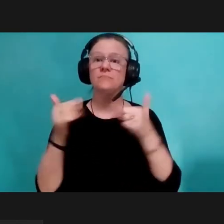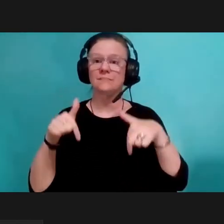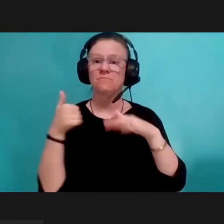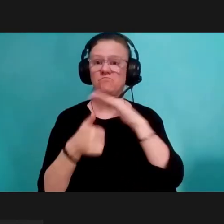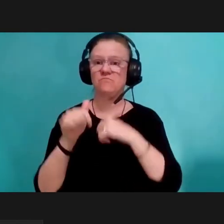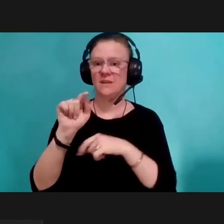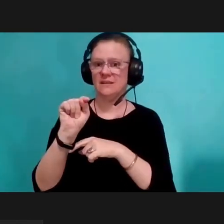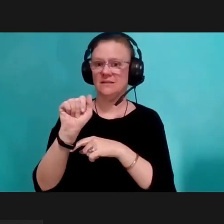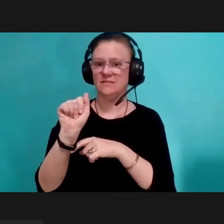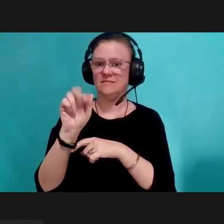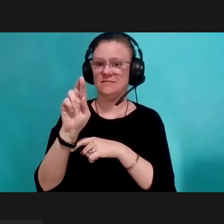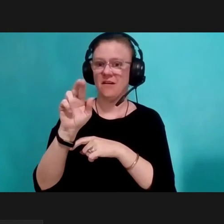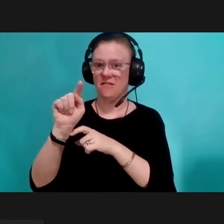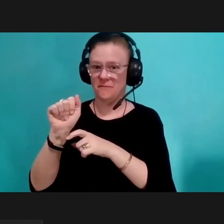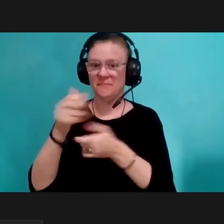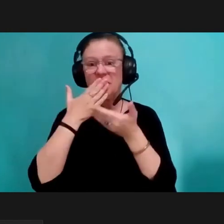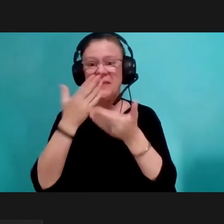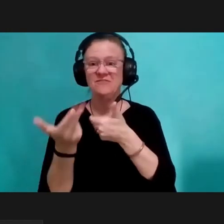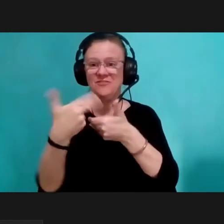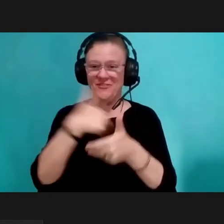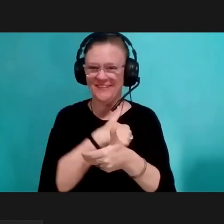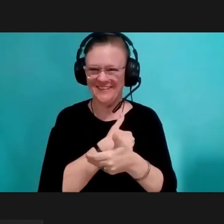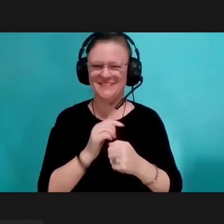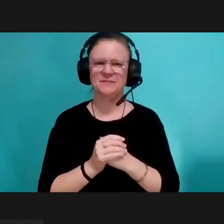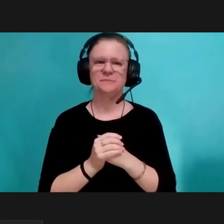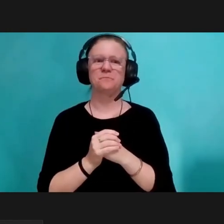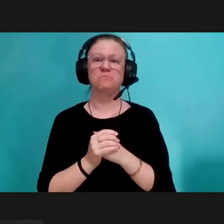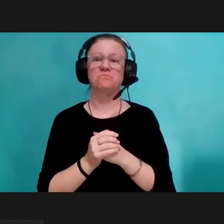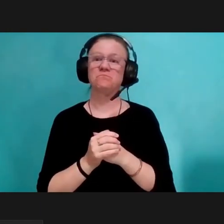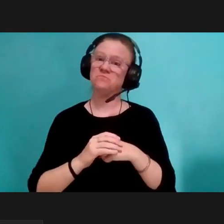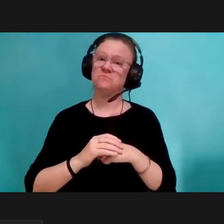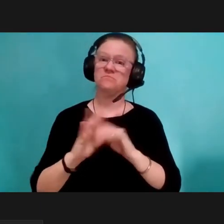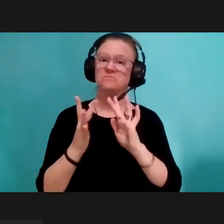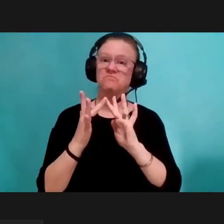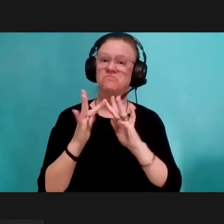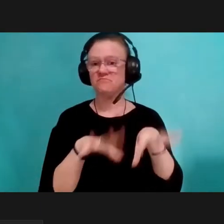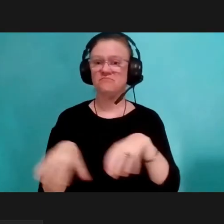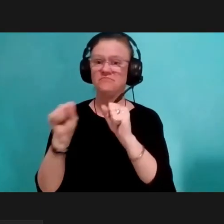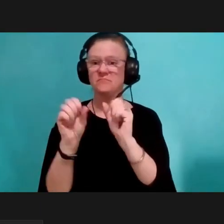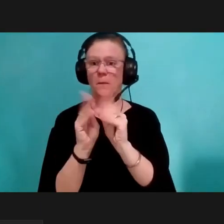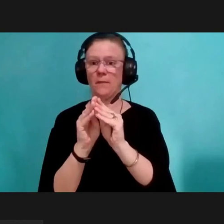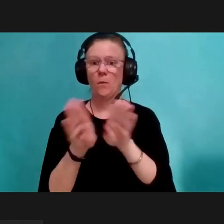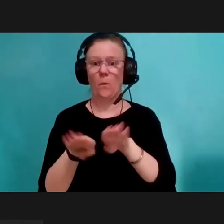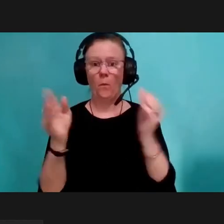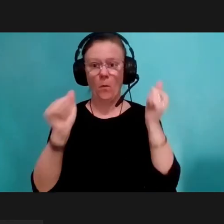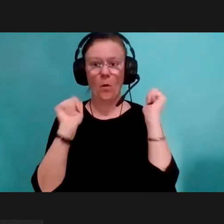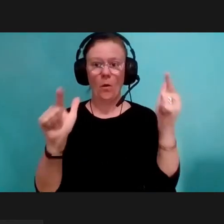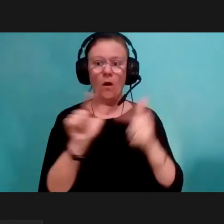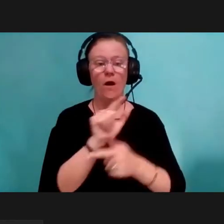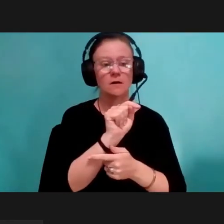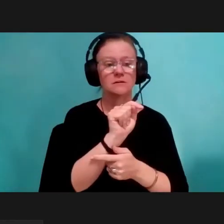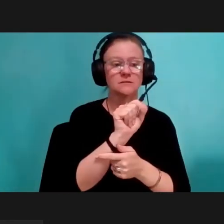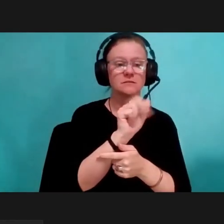We are so glad that you joined us this evening as we host this virtual public meeting open to all TARTA and TARPS